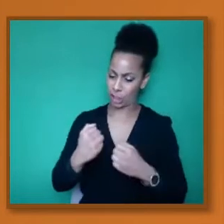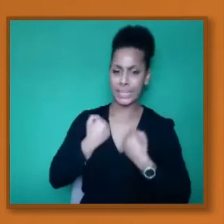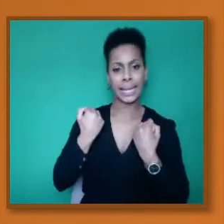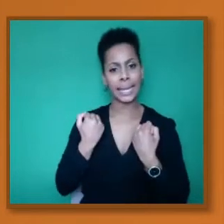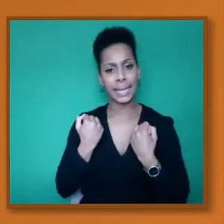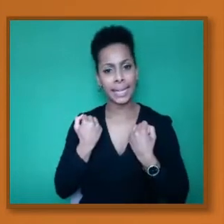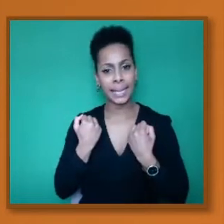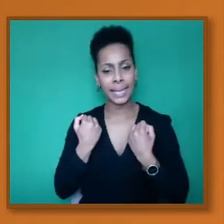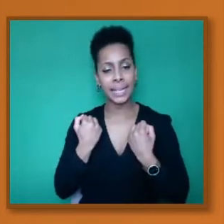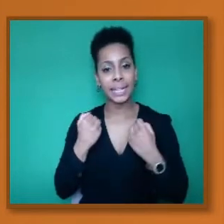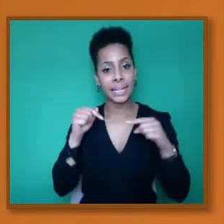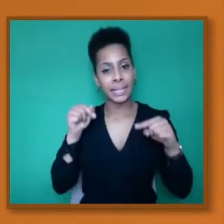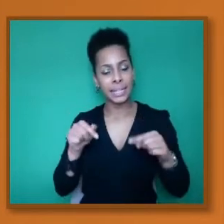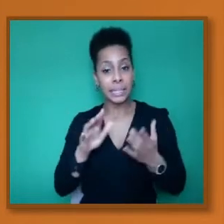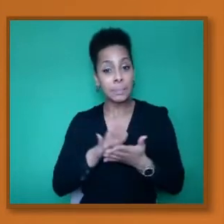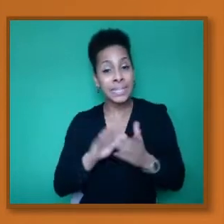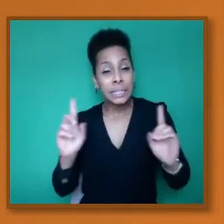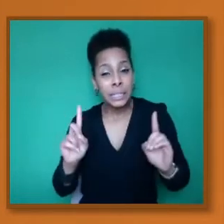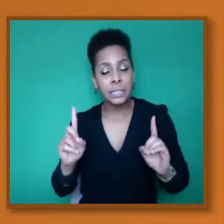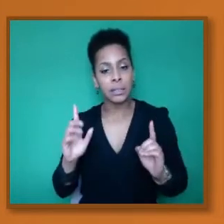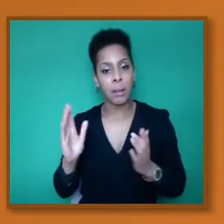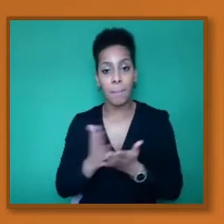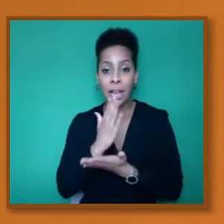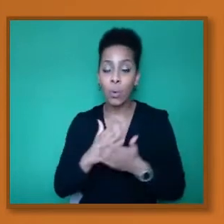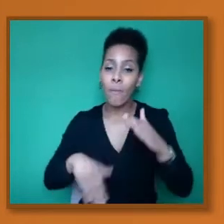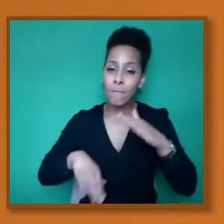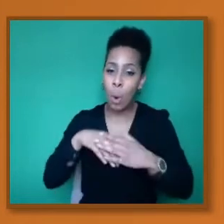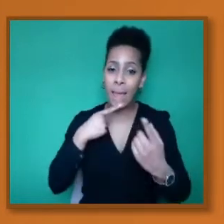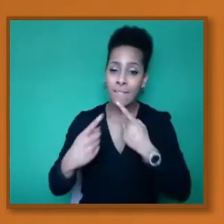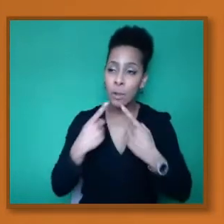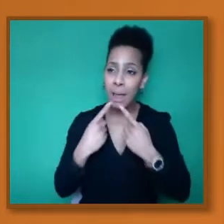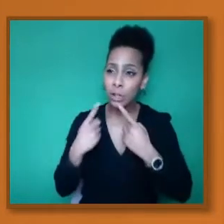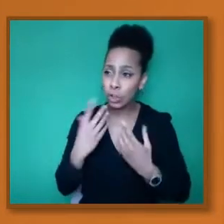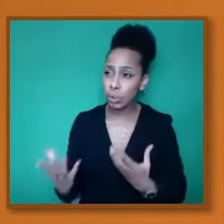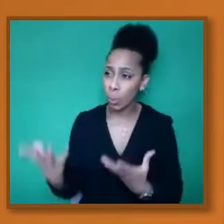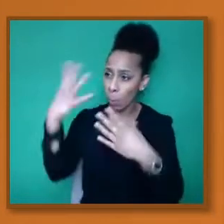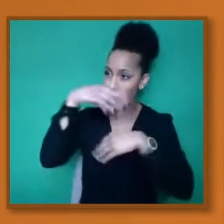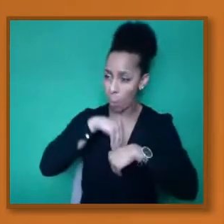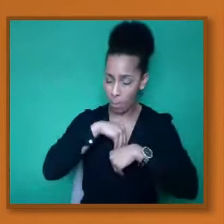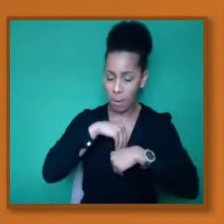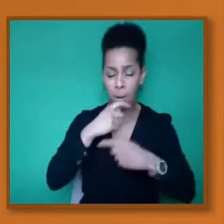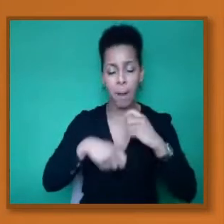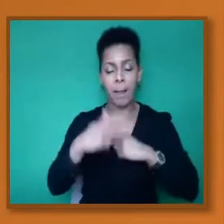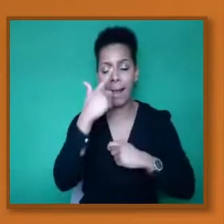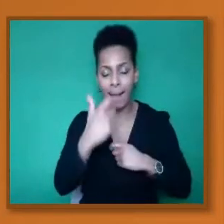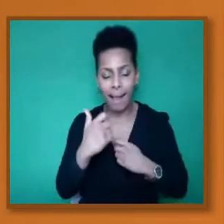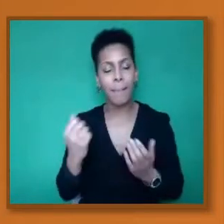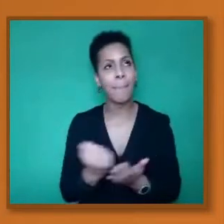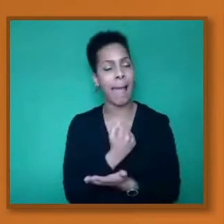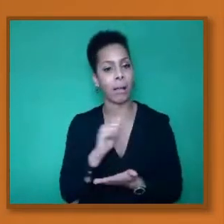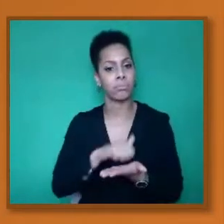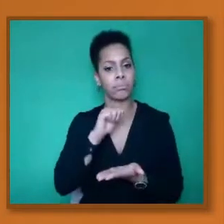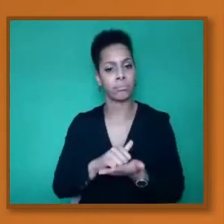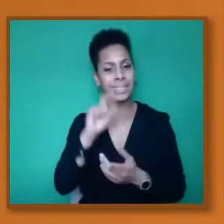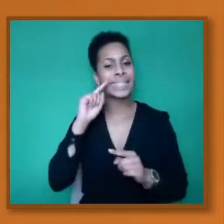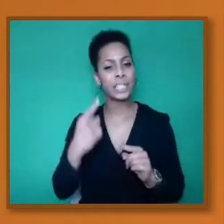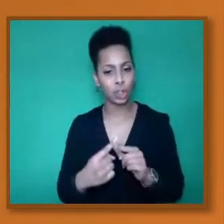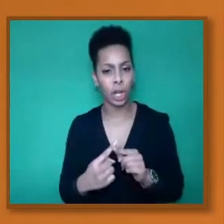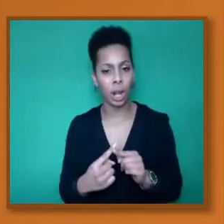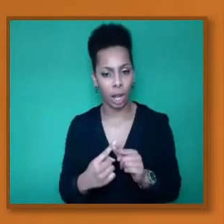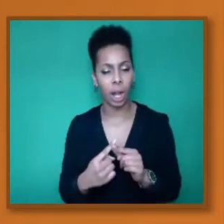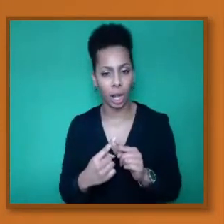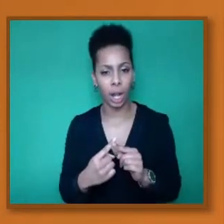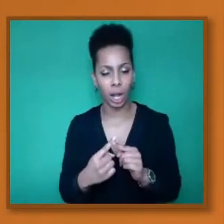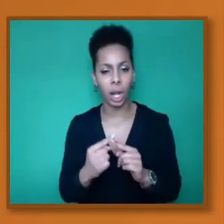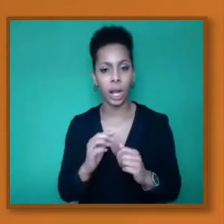the necessary information to make an informed decision. Okay, so I'm not sure if the technical